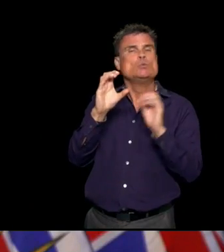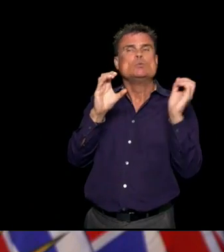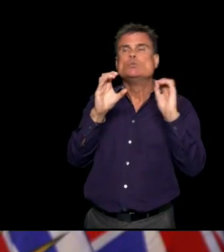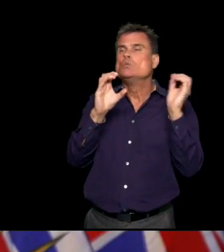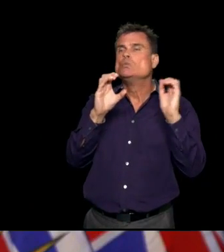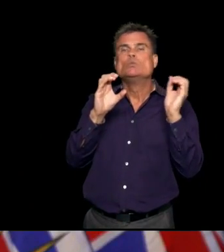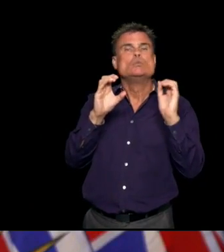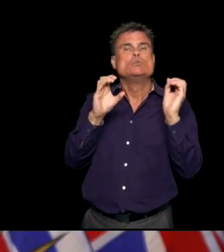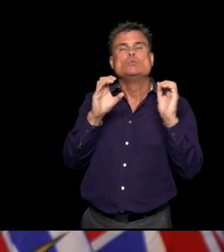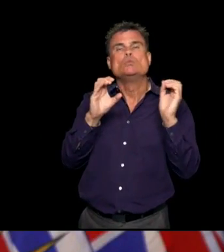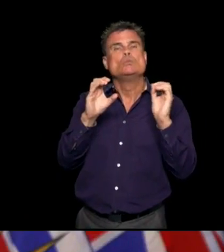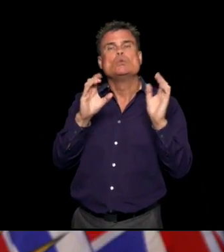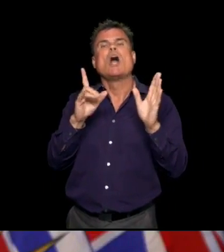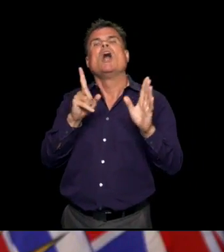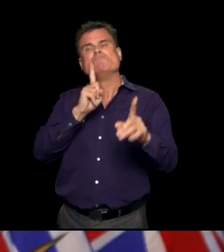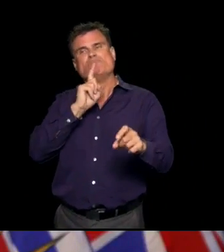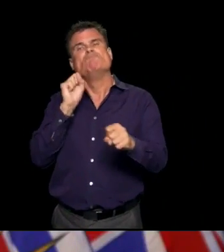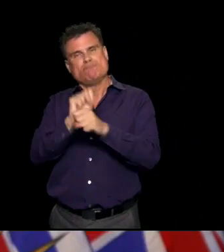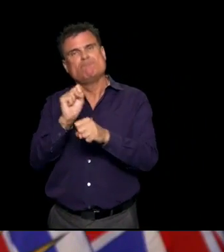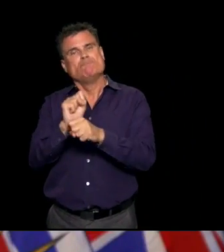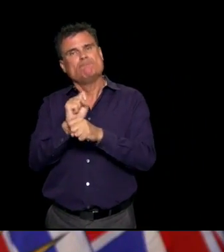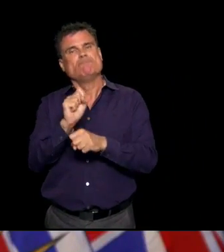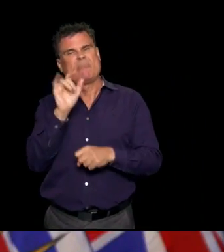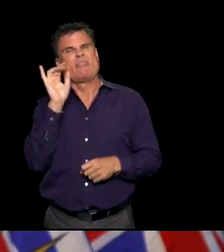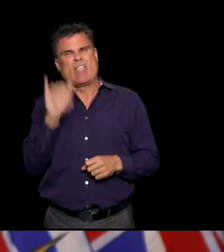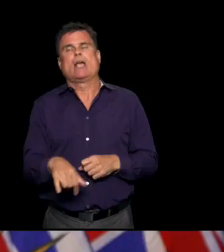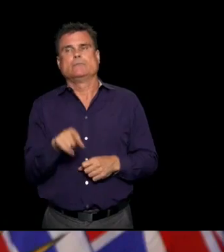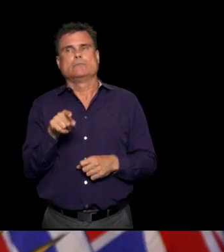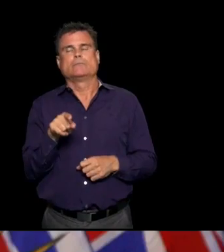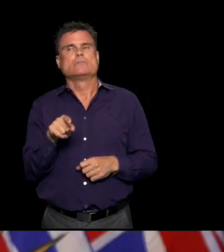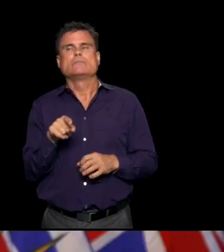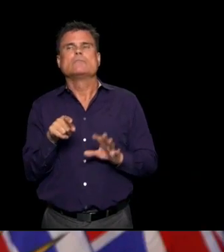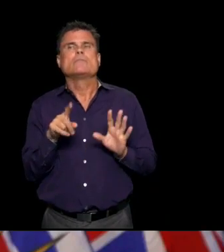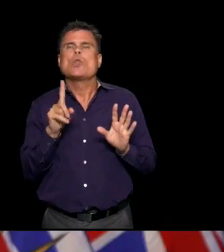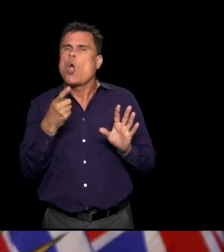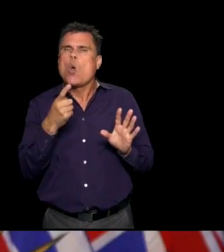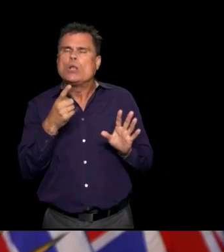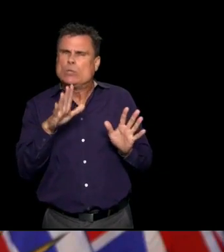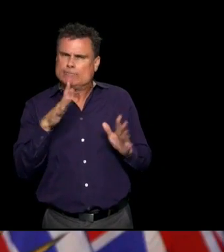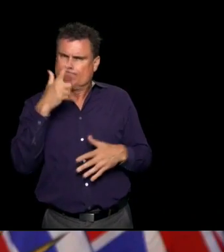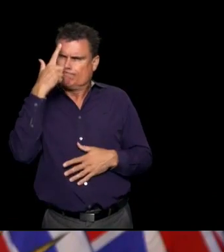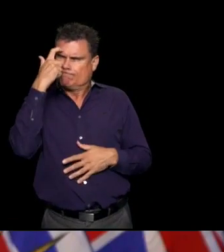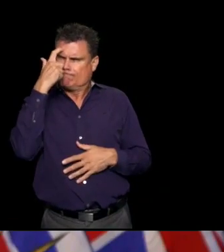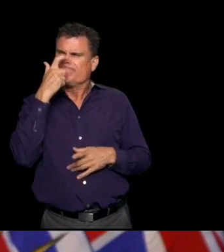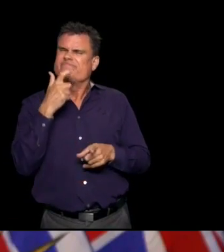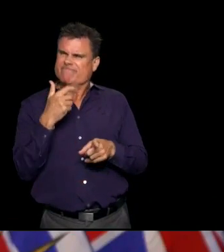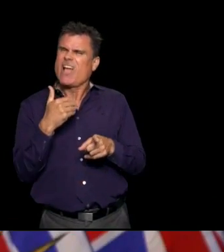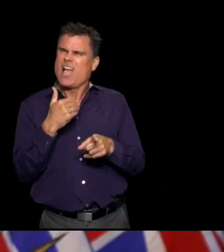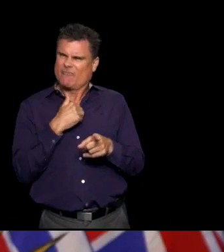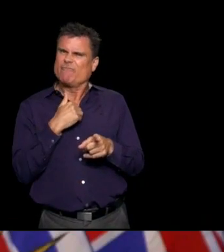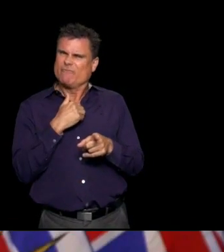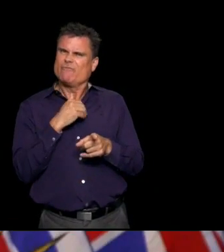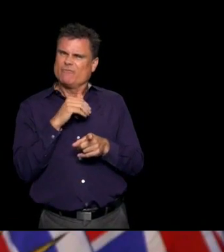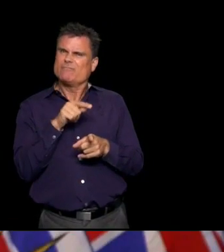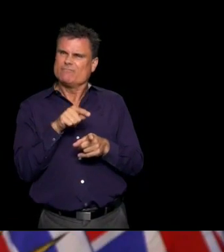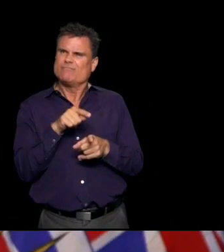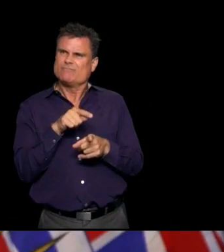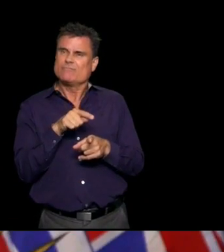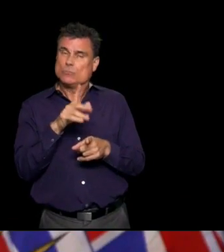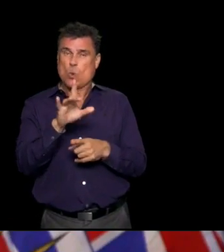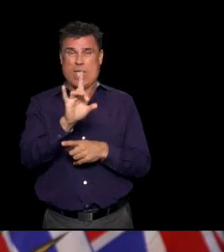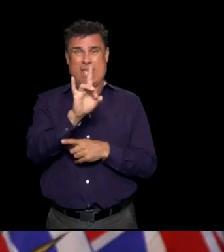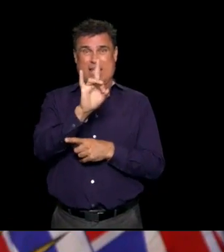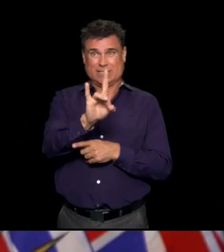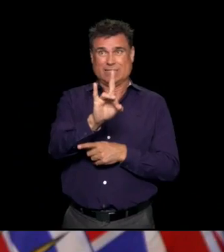So that is also a reflection of the fact that we have low transmission rates in our population, even though we now have several